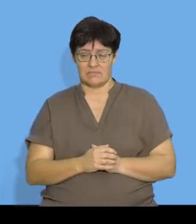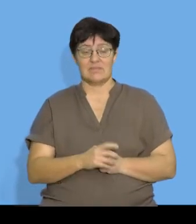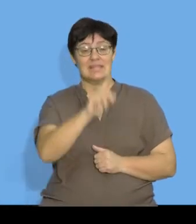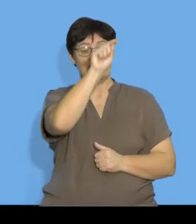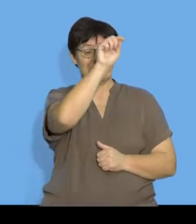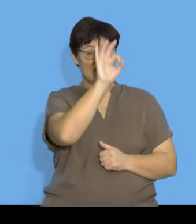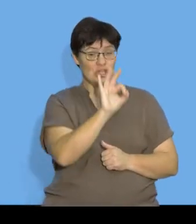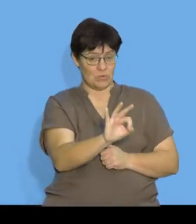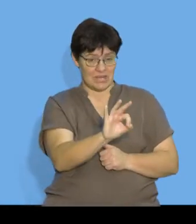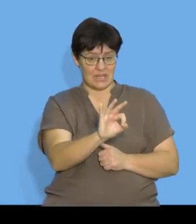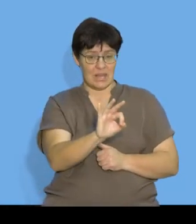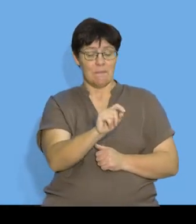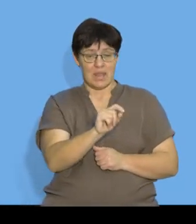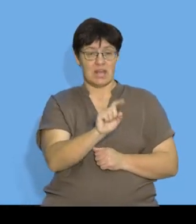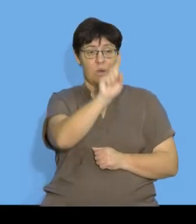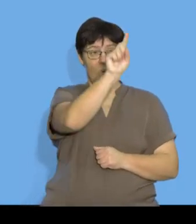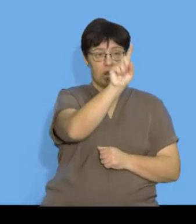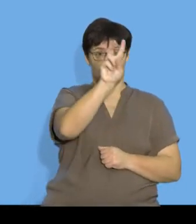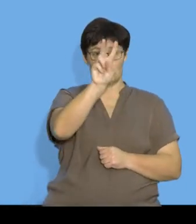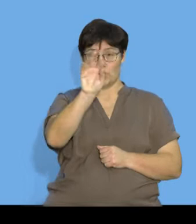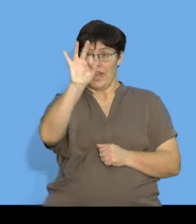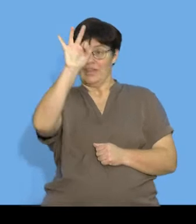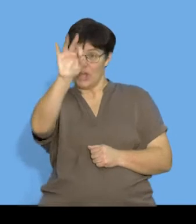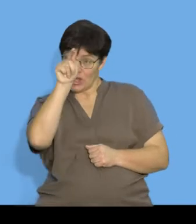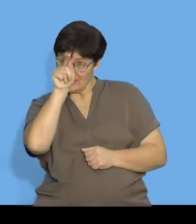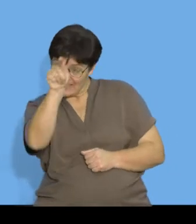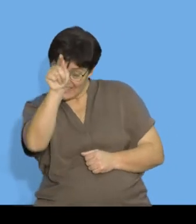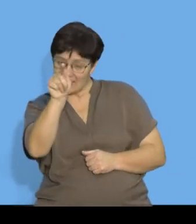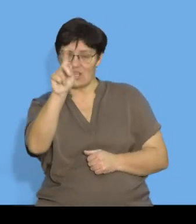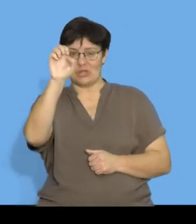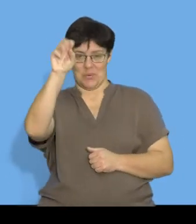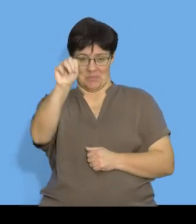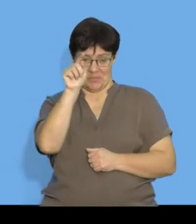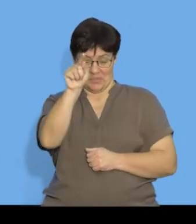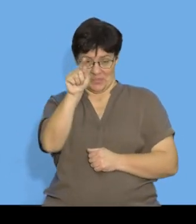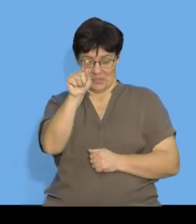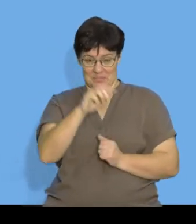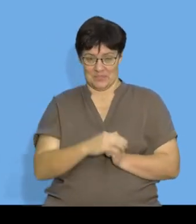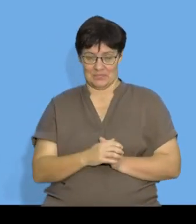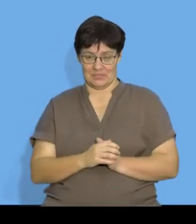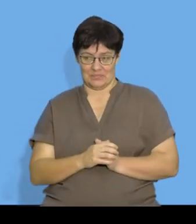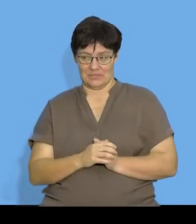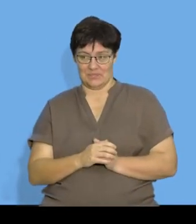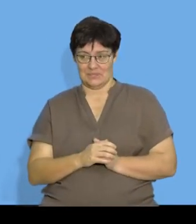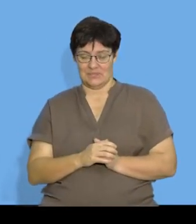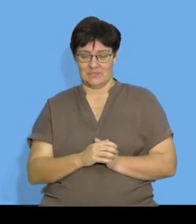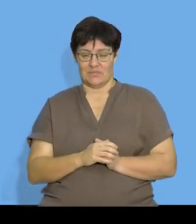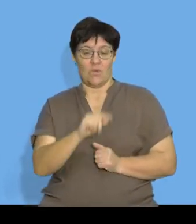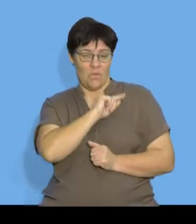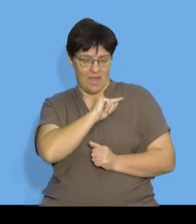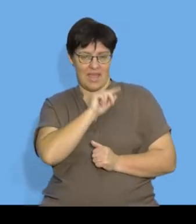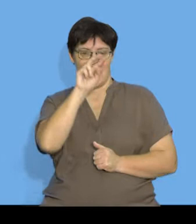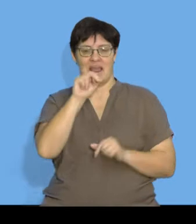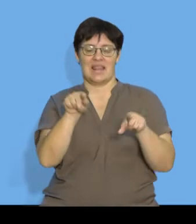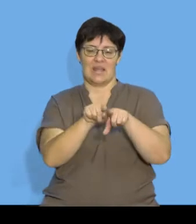T3, where we can see that n is 3 because of that subscript, T3 is the third term of the pattern.